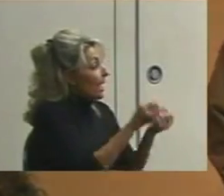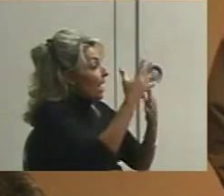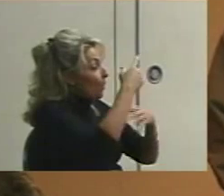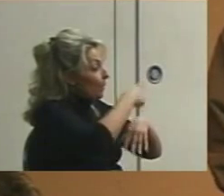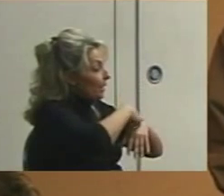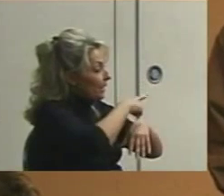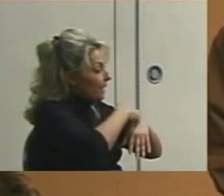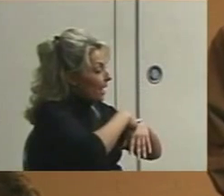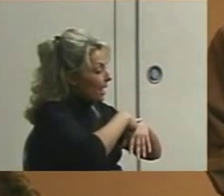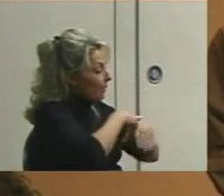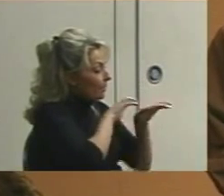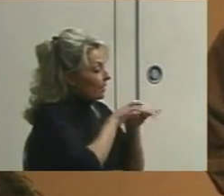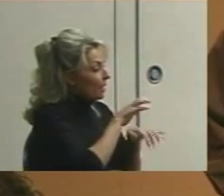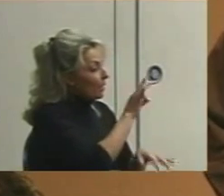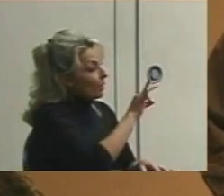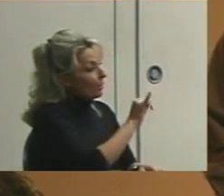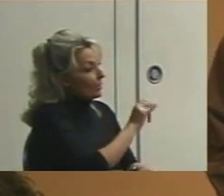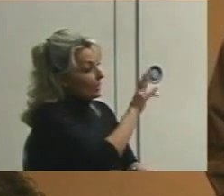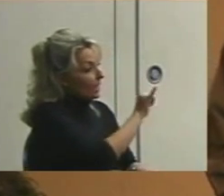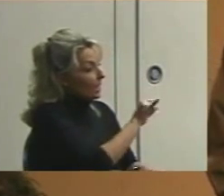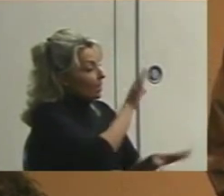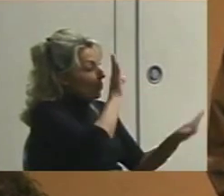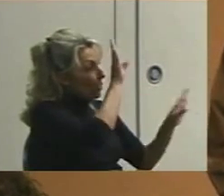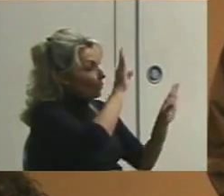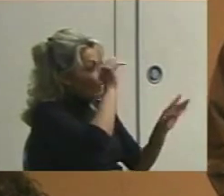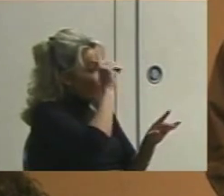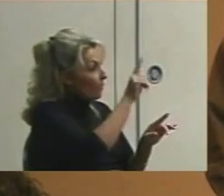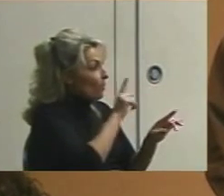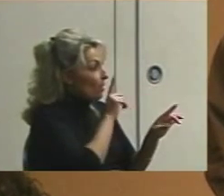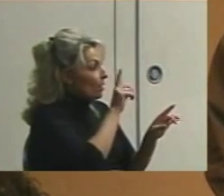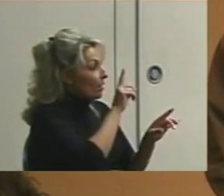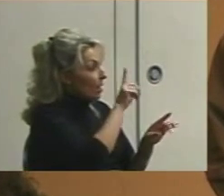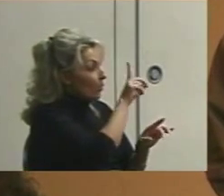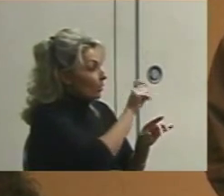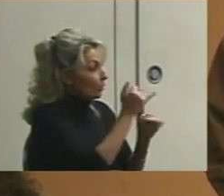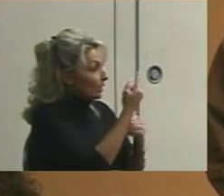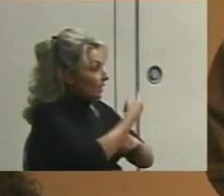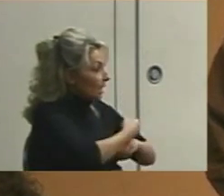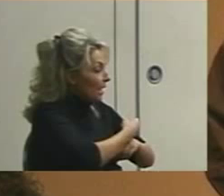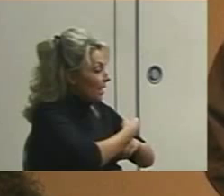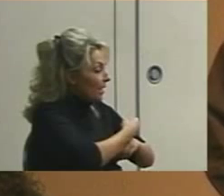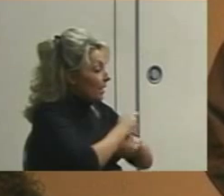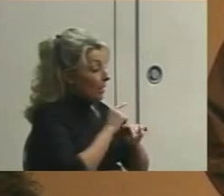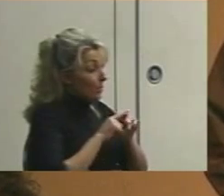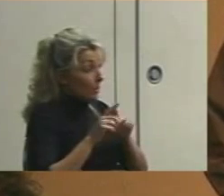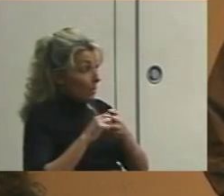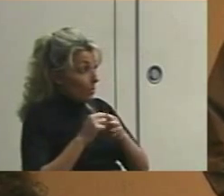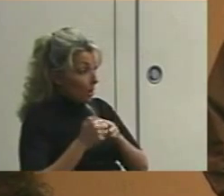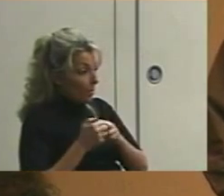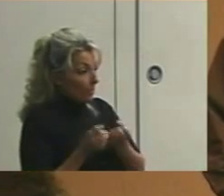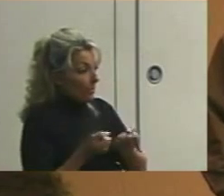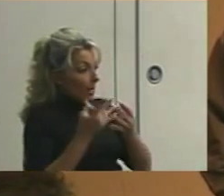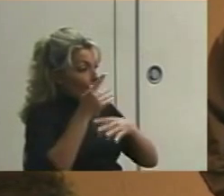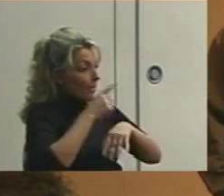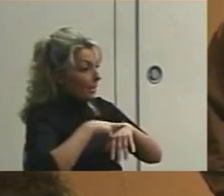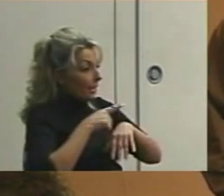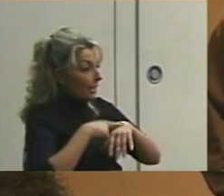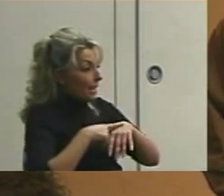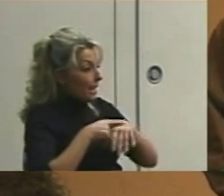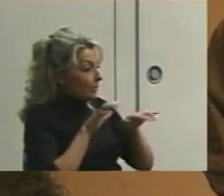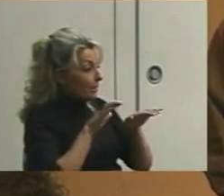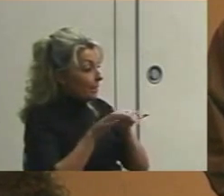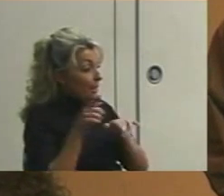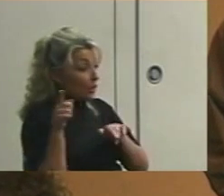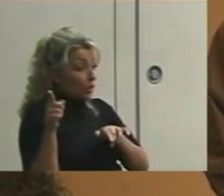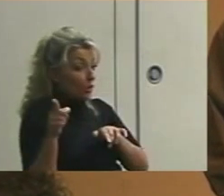times did Felicity raise her hand for a question today? The problem is, how many times did you ask